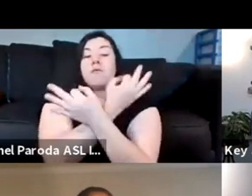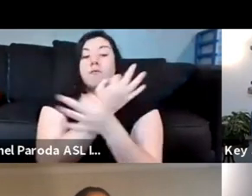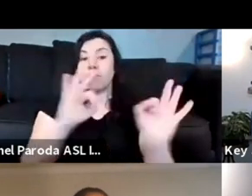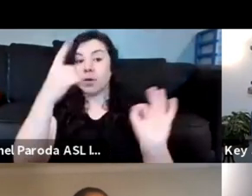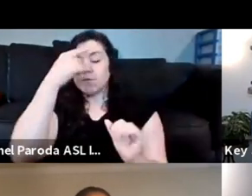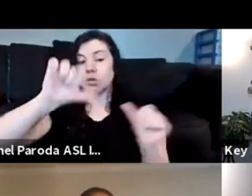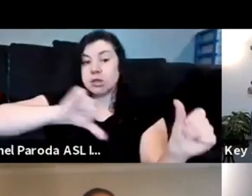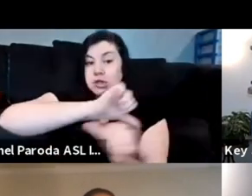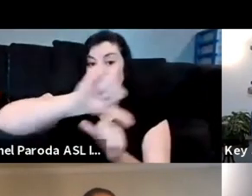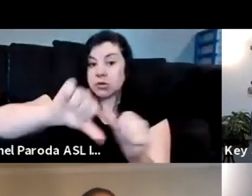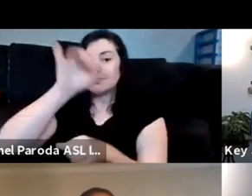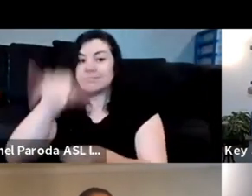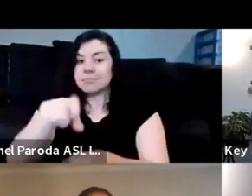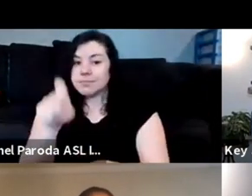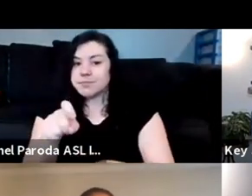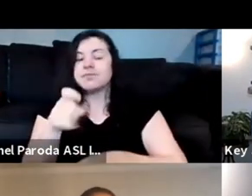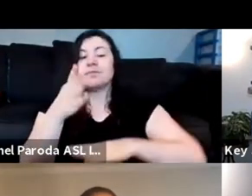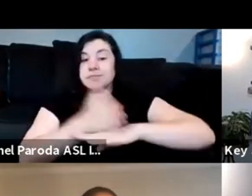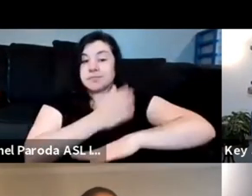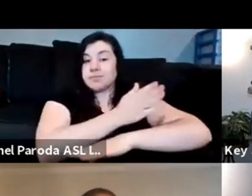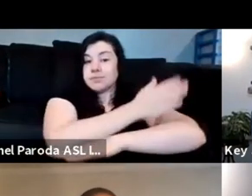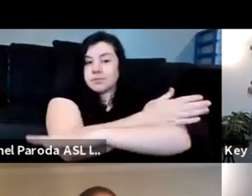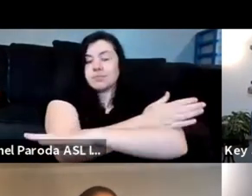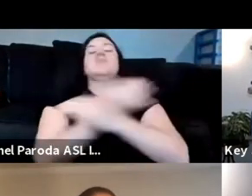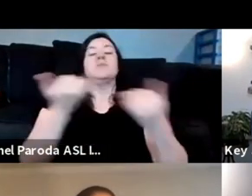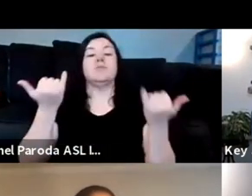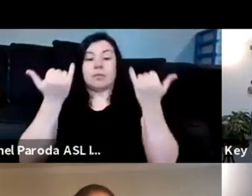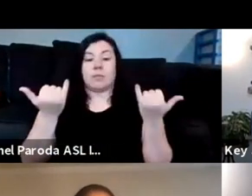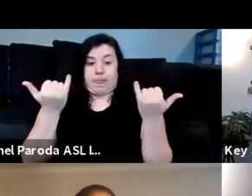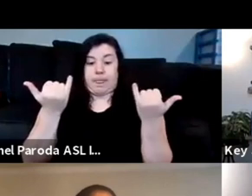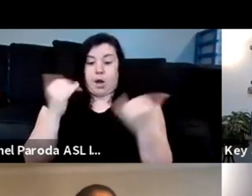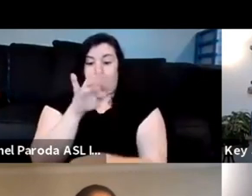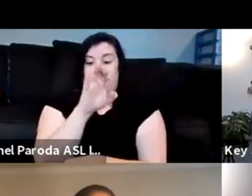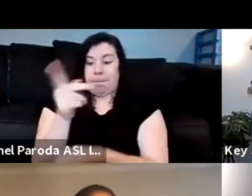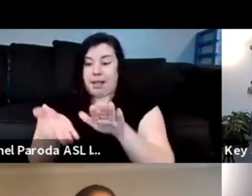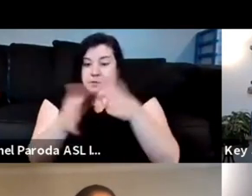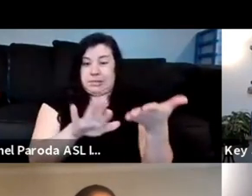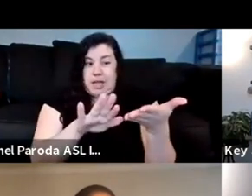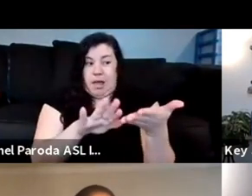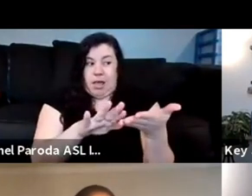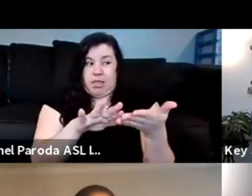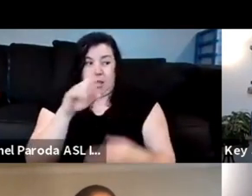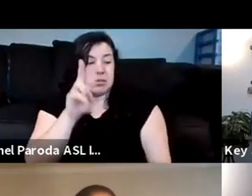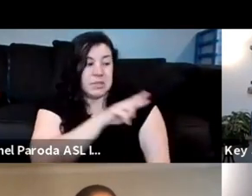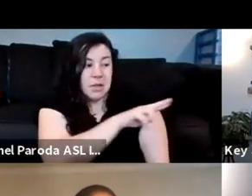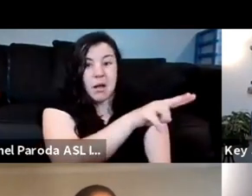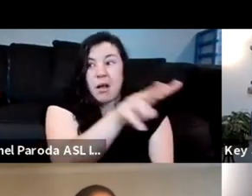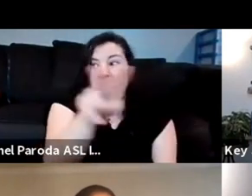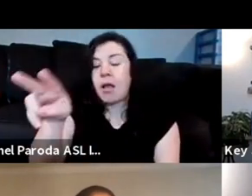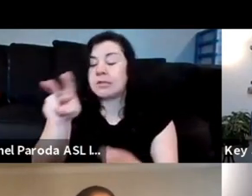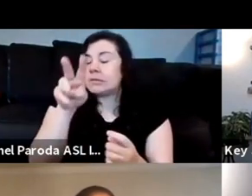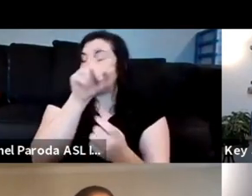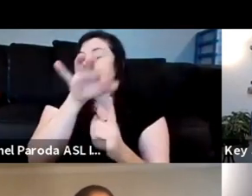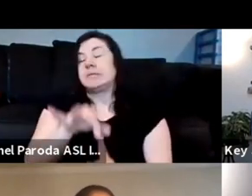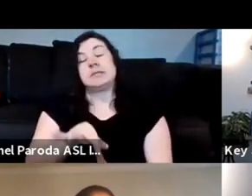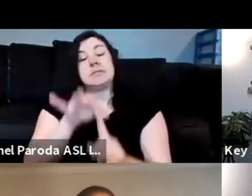and so i think that in this moment where black death is all around us and very accessible on our on our cell phones right